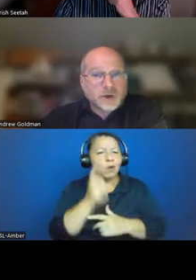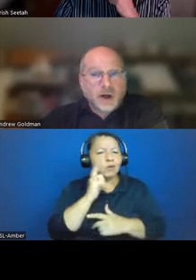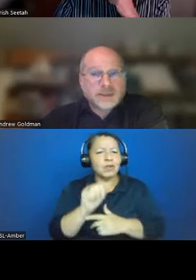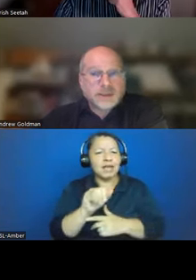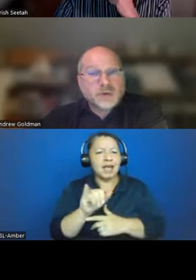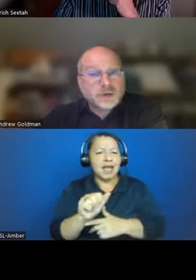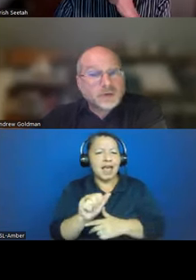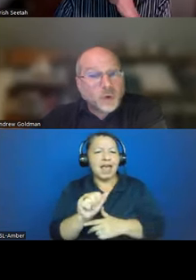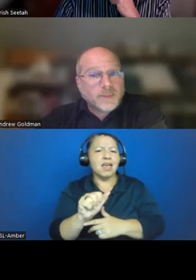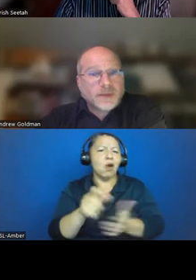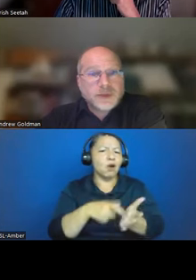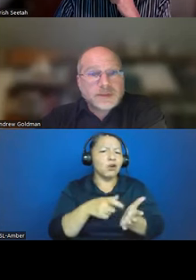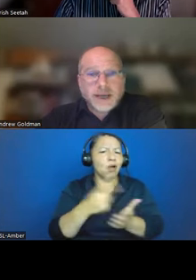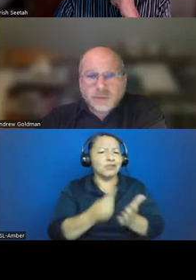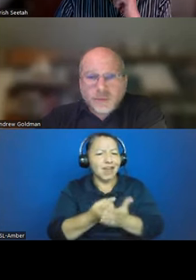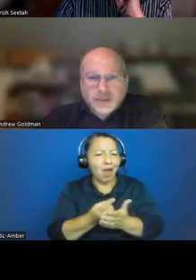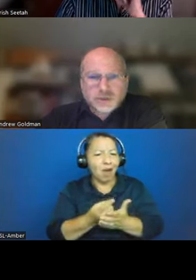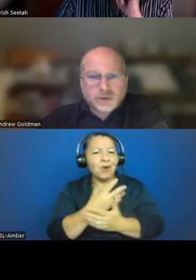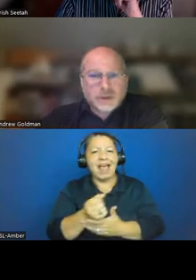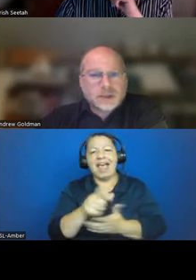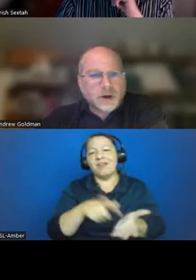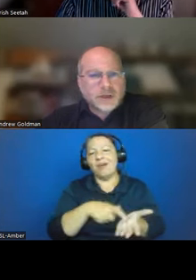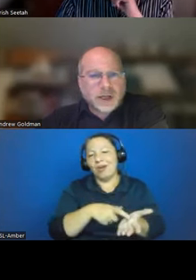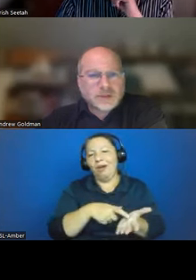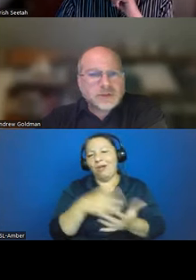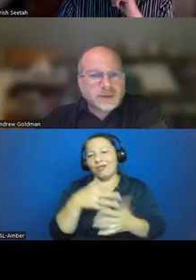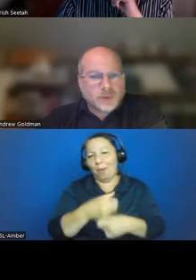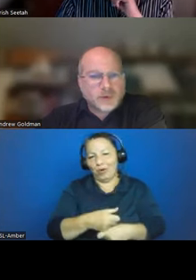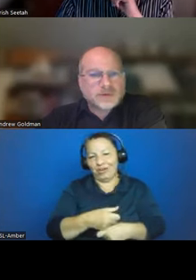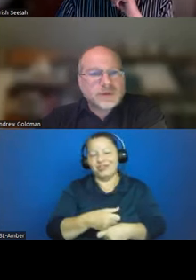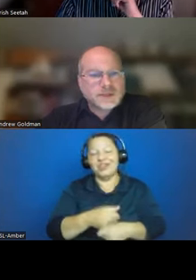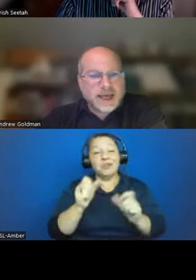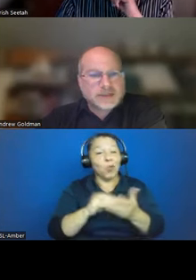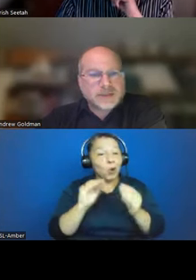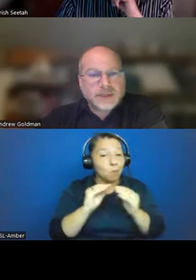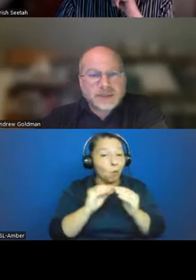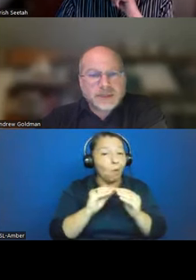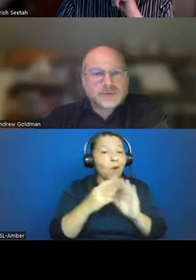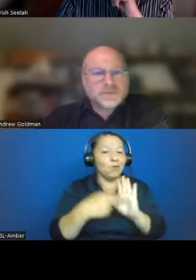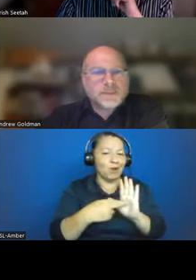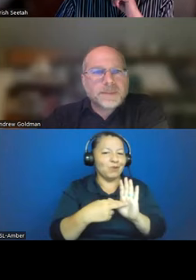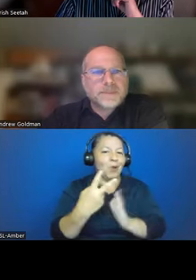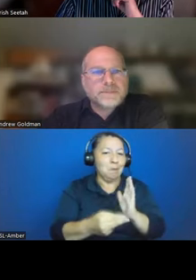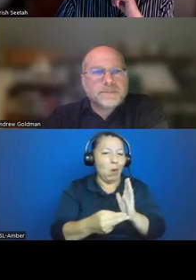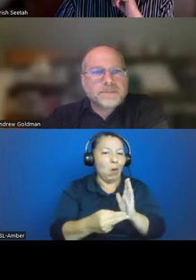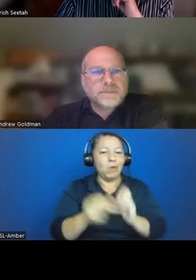of Bridge talks. And you can learn more about these and register at archaeological.org slash lectures.